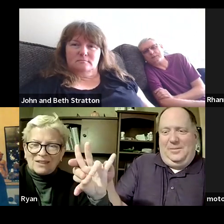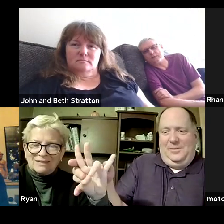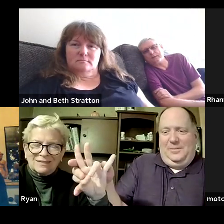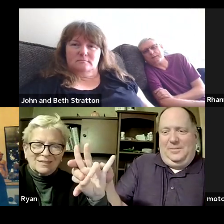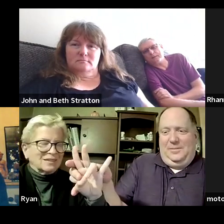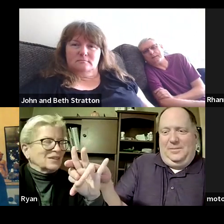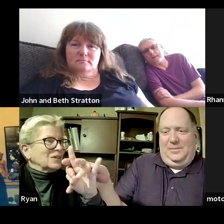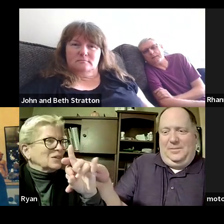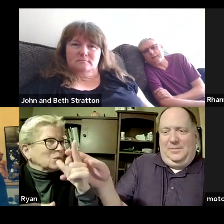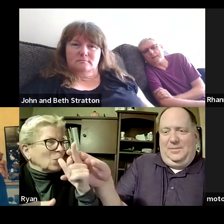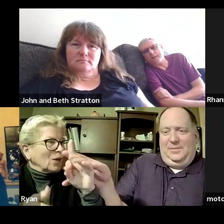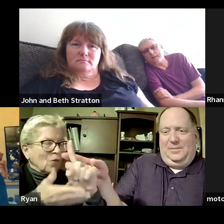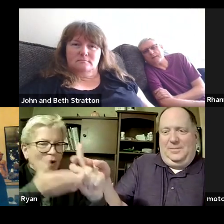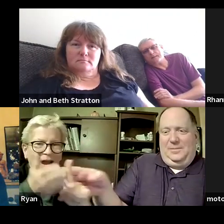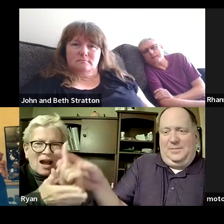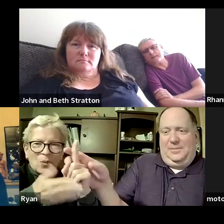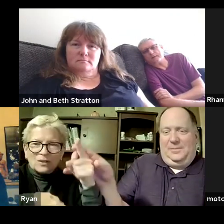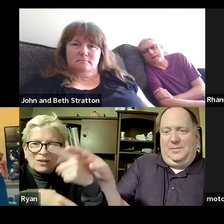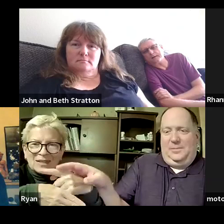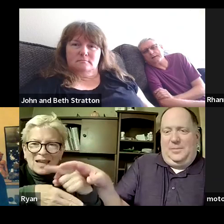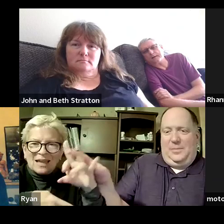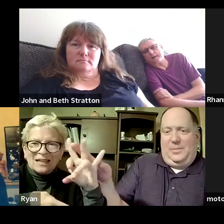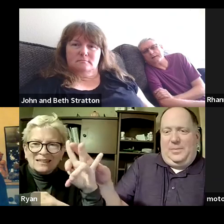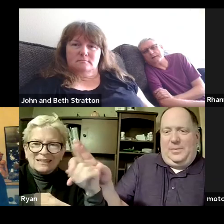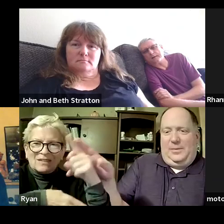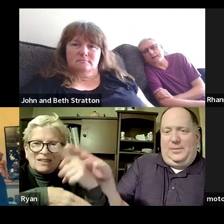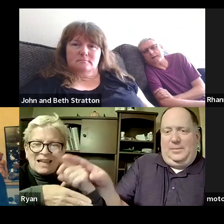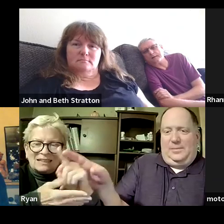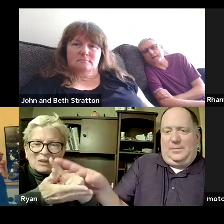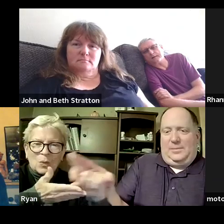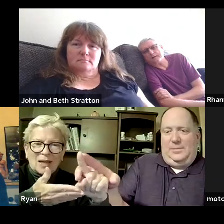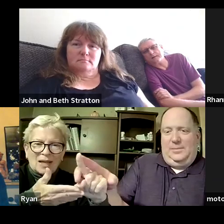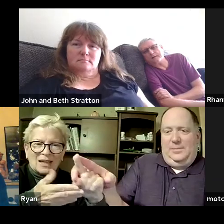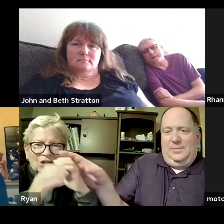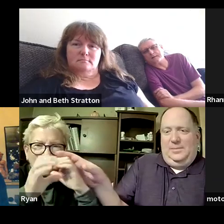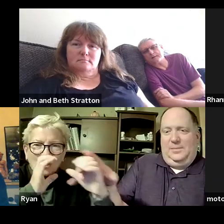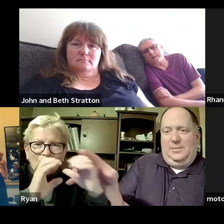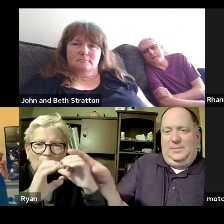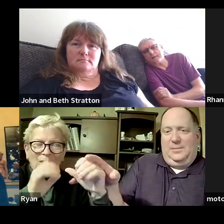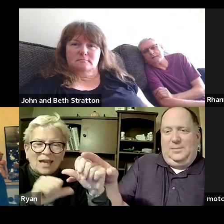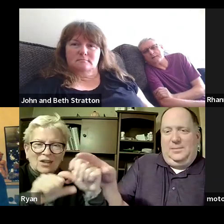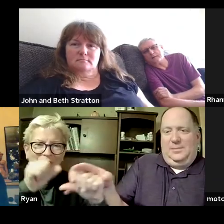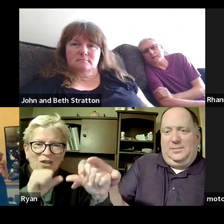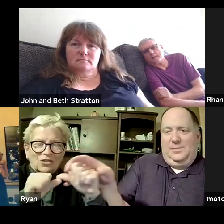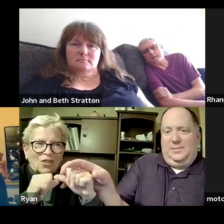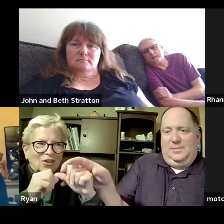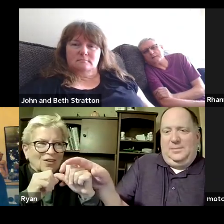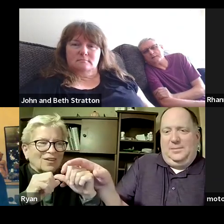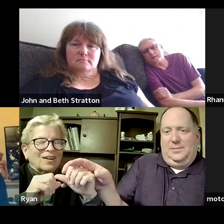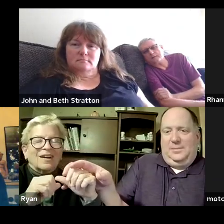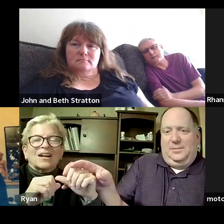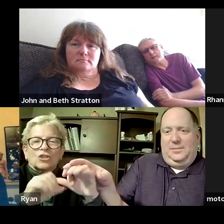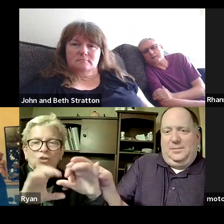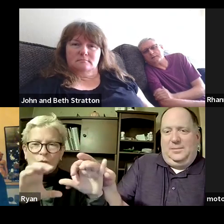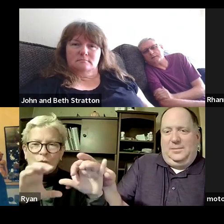seven days a week so you'll be communicating with each other all right so help each other to be your best i challenge